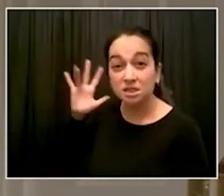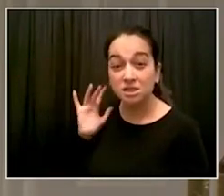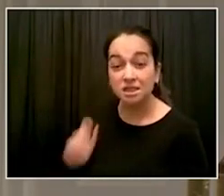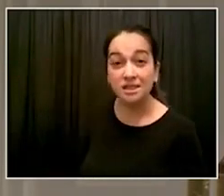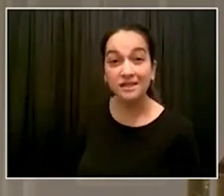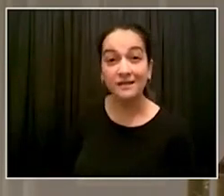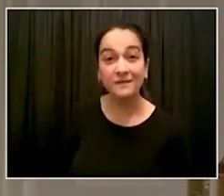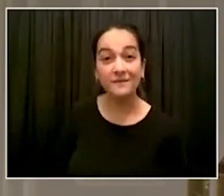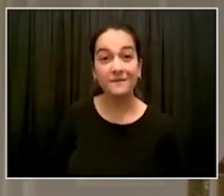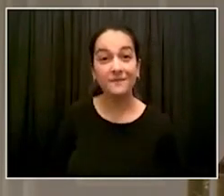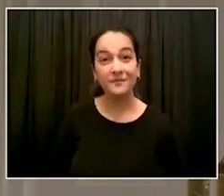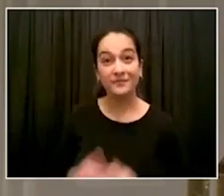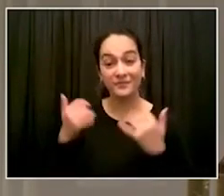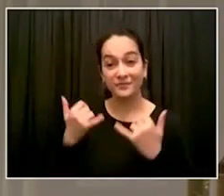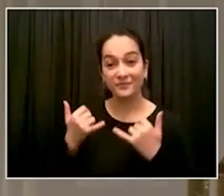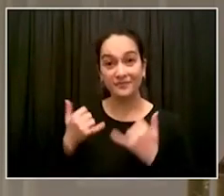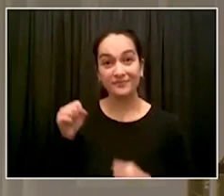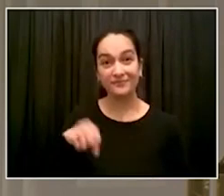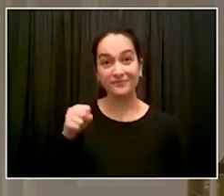You can dance underwater and not get wet even.